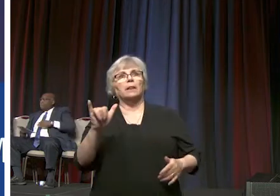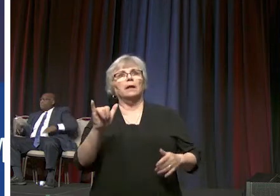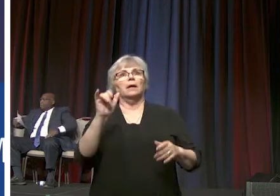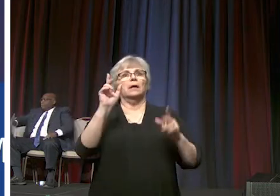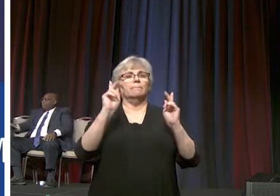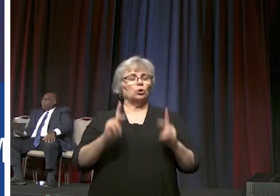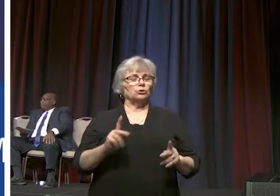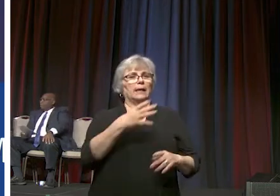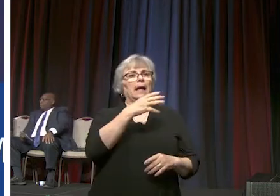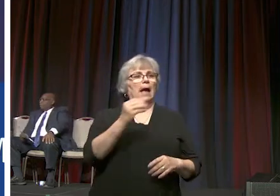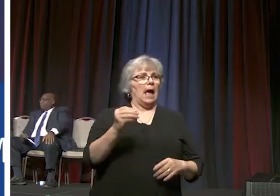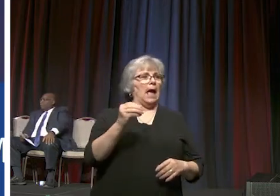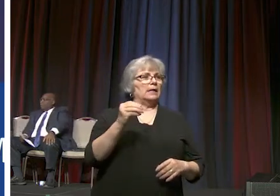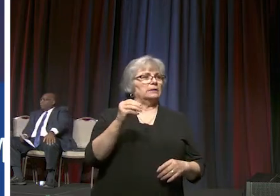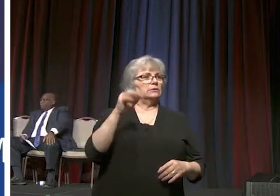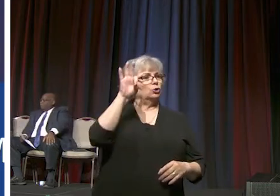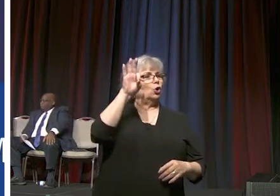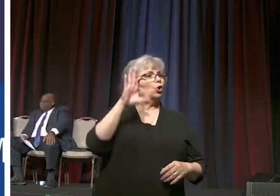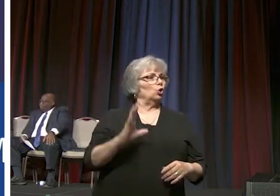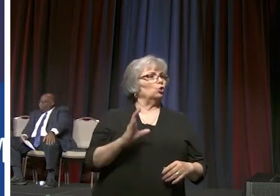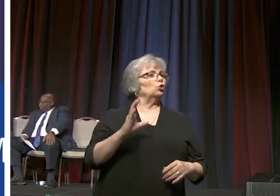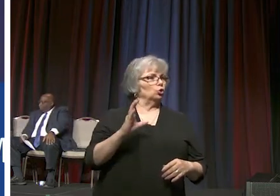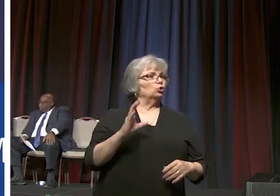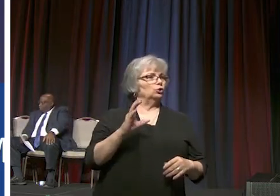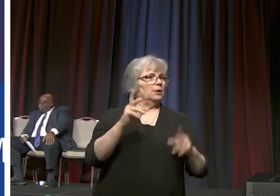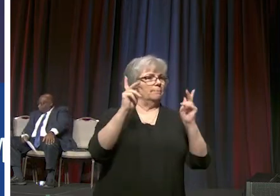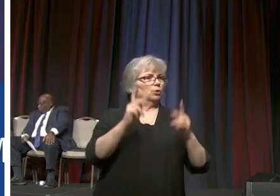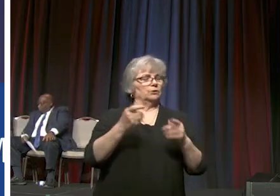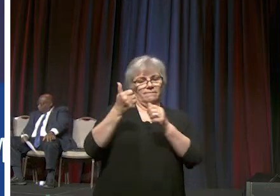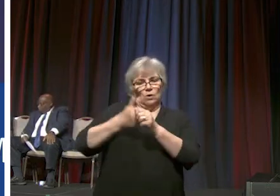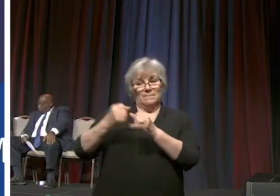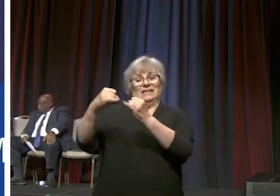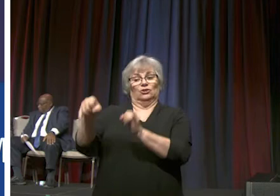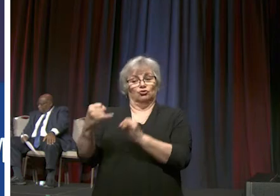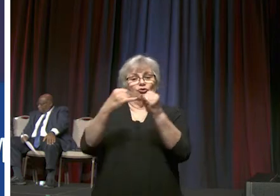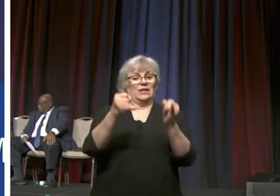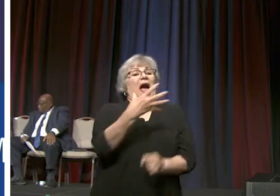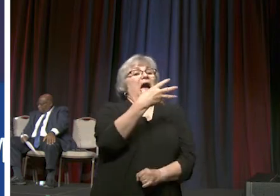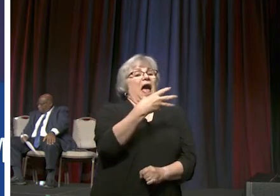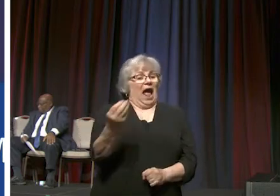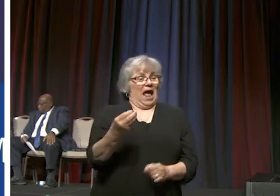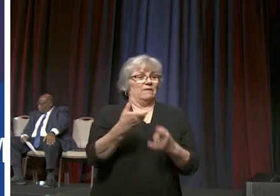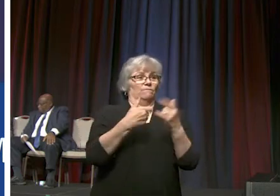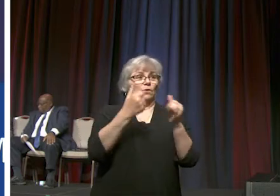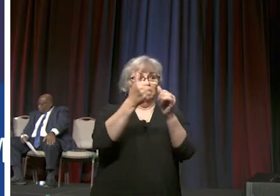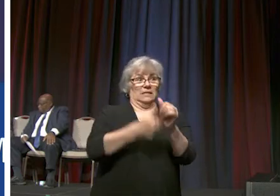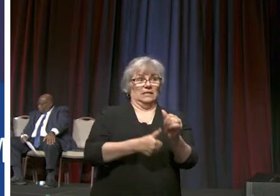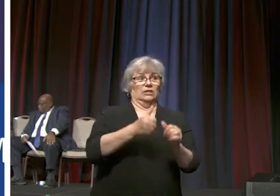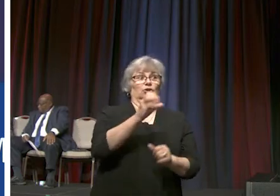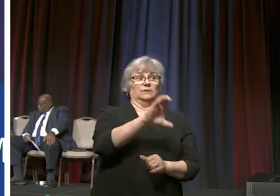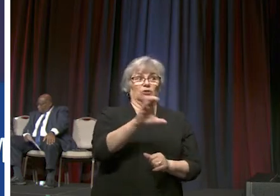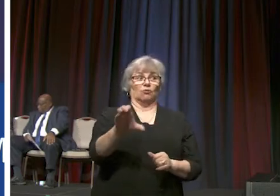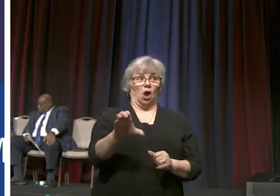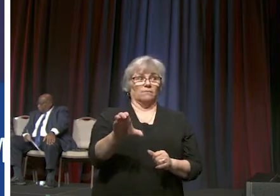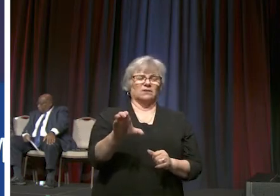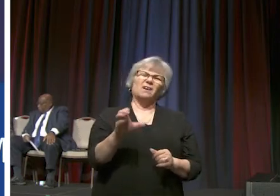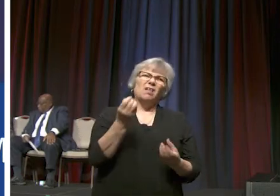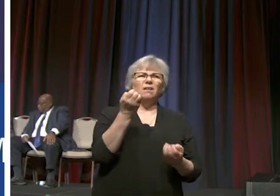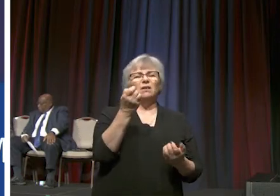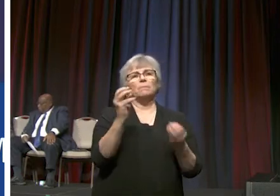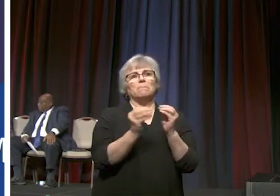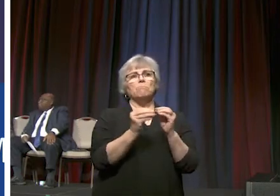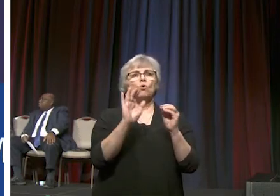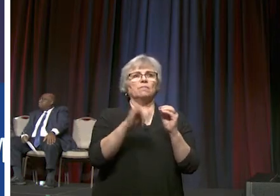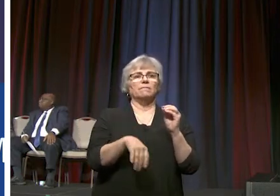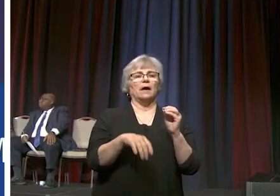and a clergy person from each jurisdiction and from each central conference so there and there's a little more than that